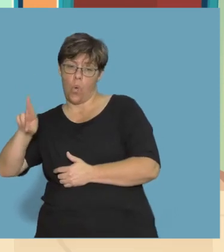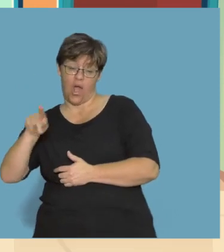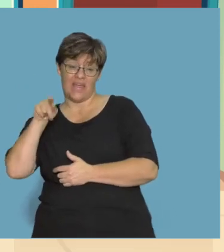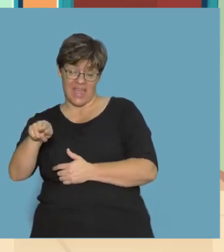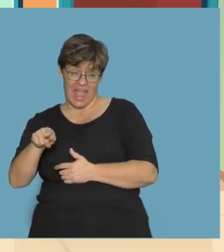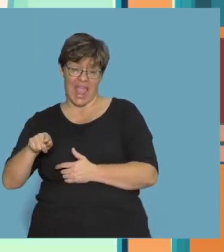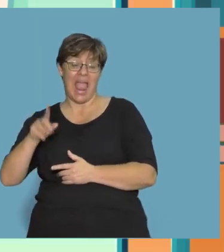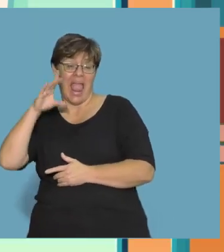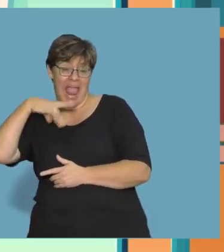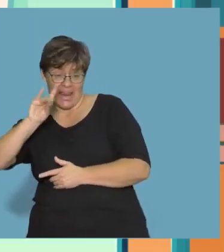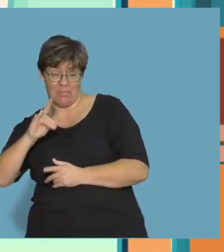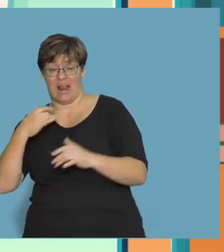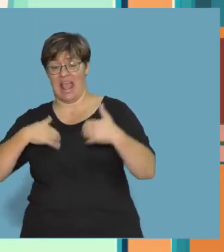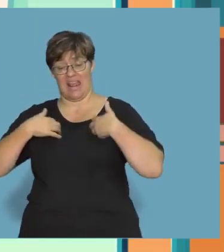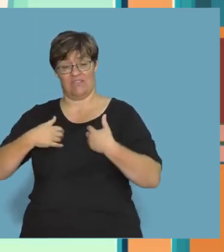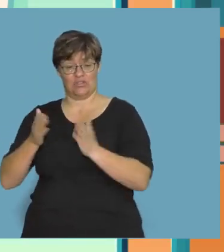in the library?